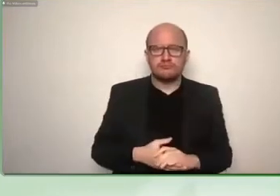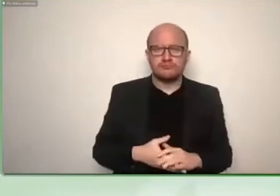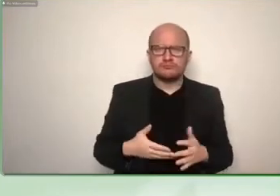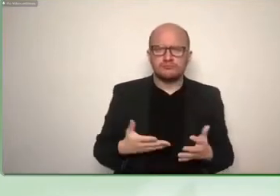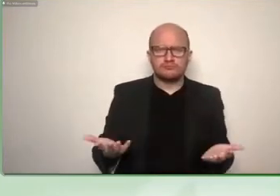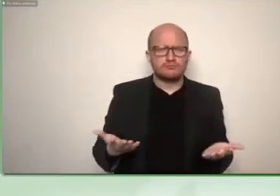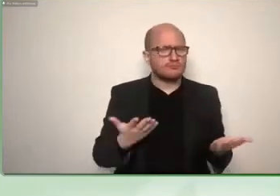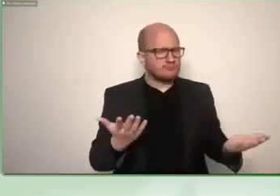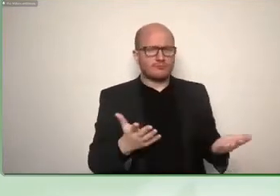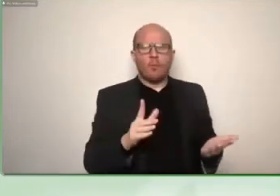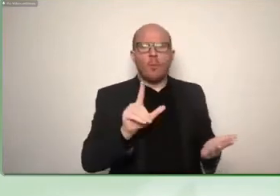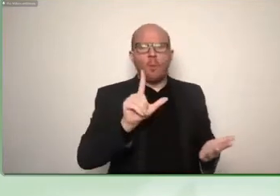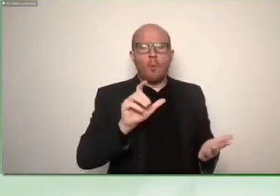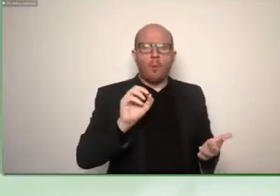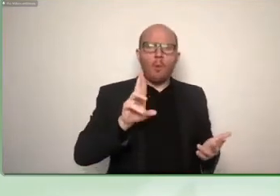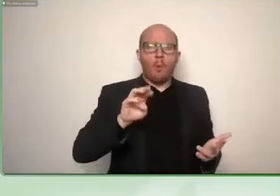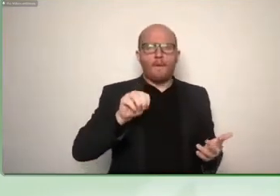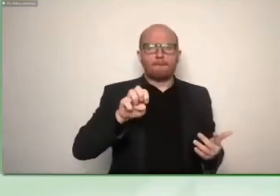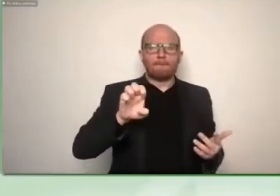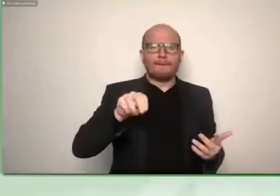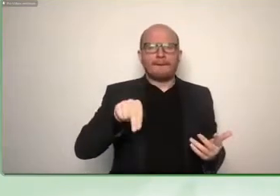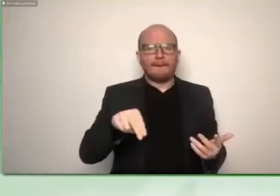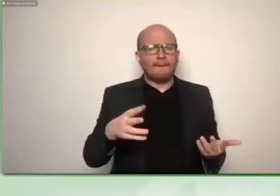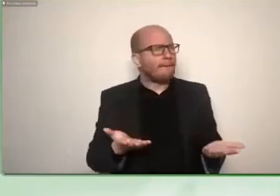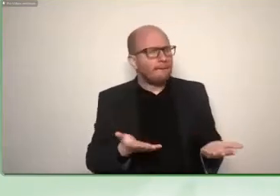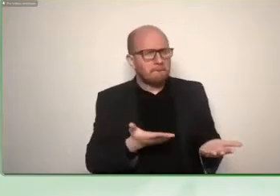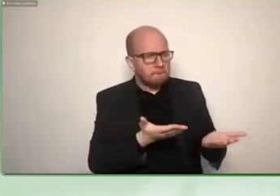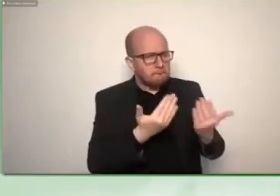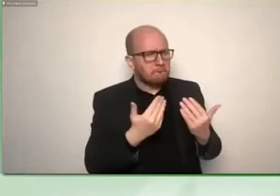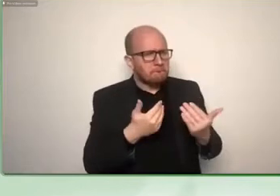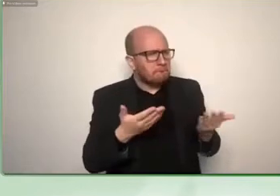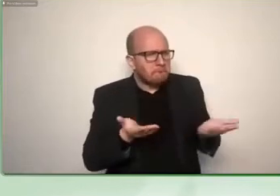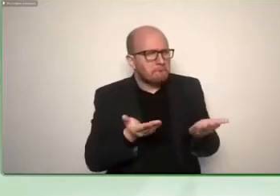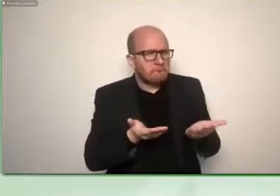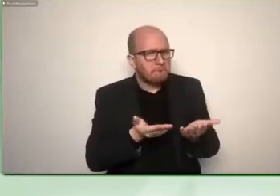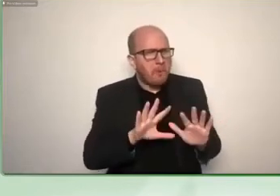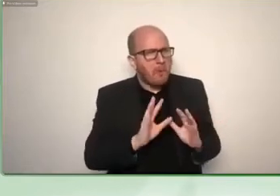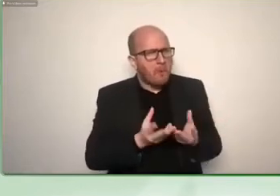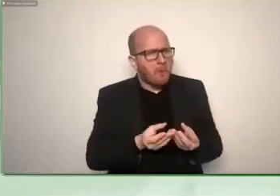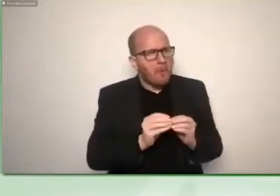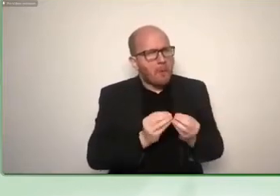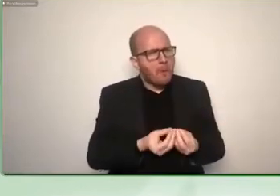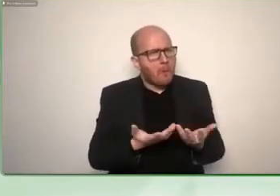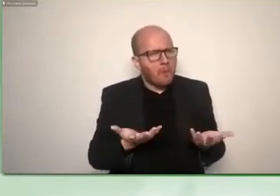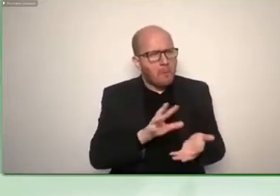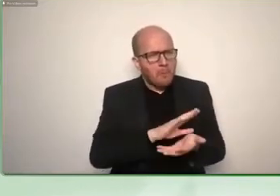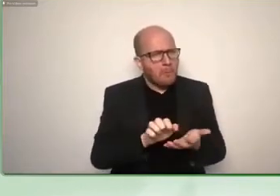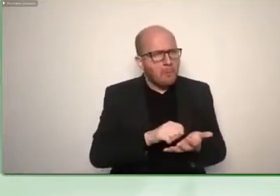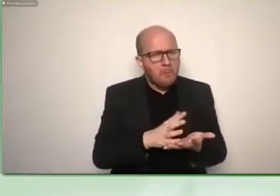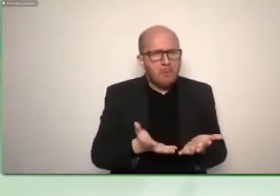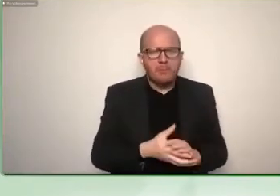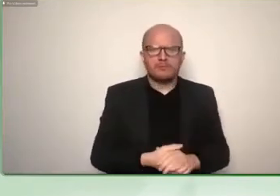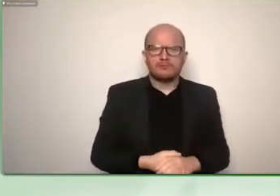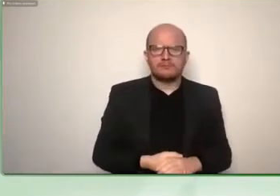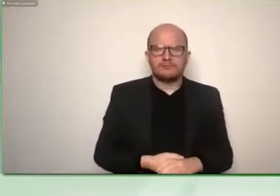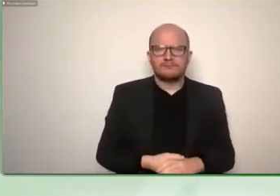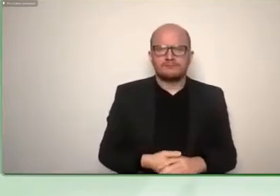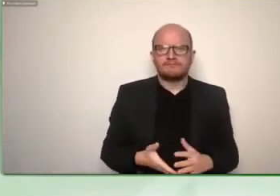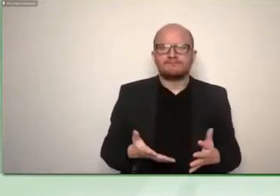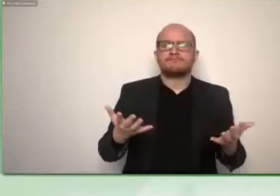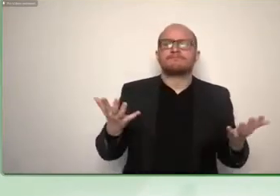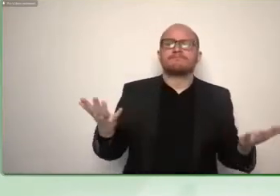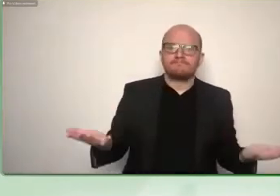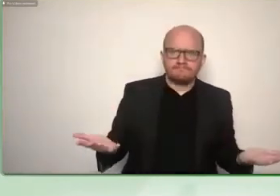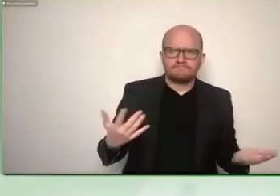and how lorman works so that we have an idea so um i got a glove here with